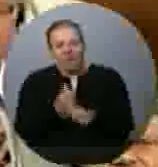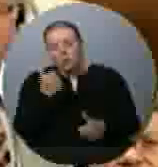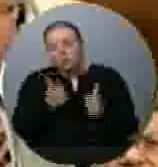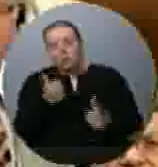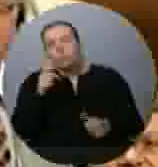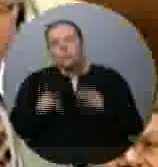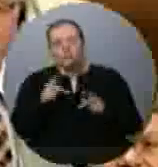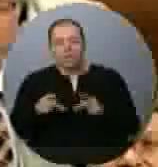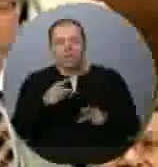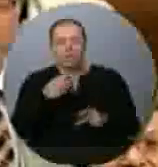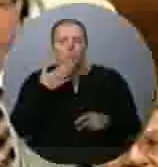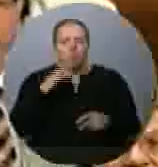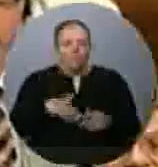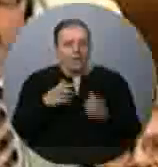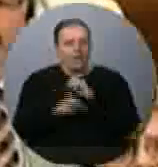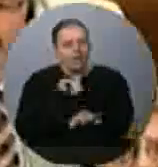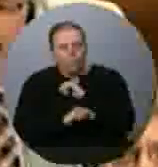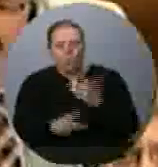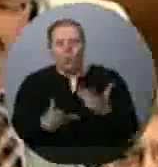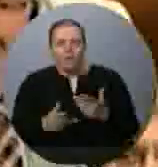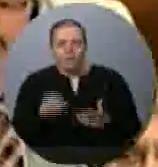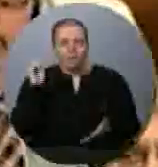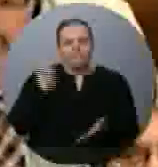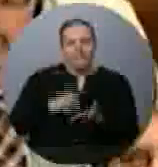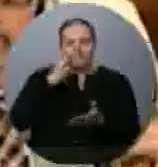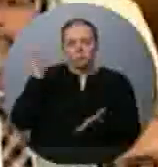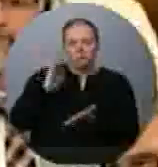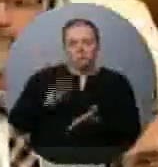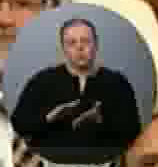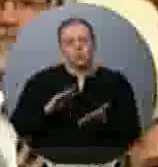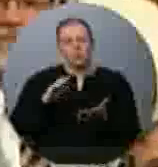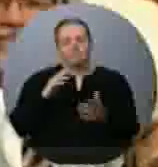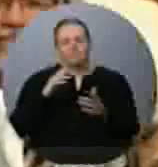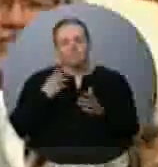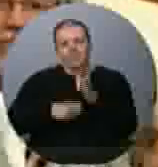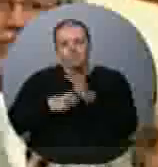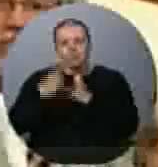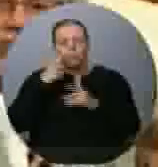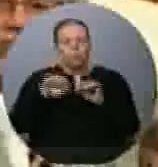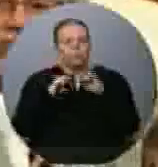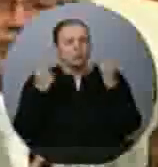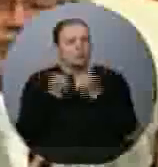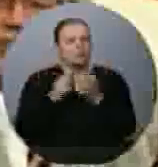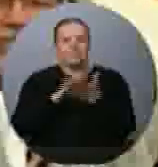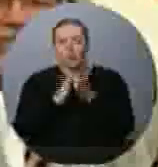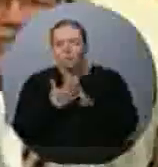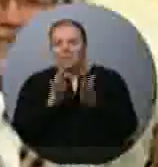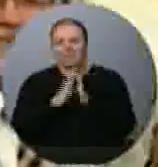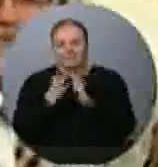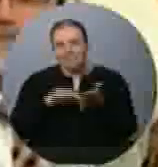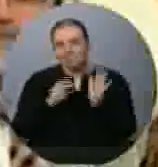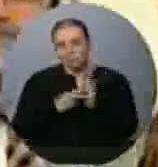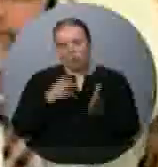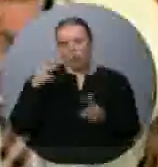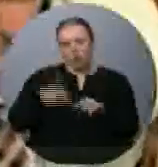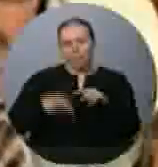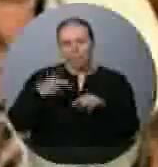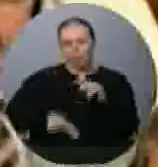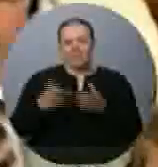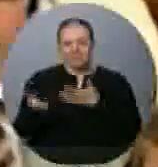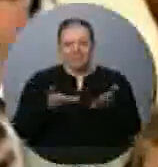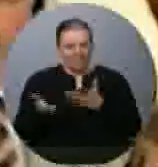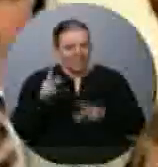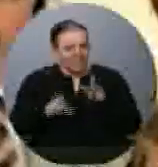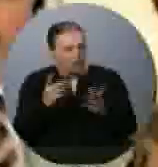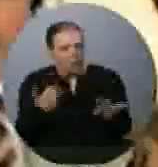corporate tax cuts means only one thing. Cuts to programmes and services that Canadians rely on. Cuts to seniors living in poverty. Cuts for